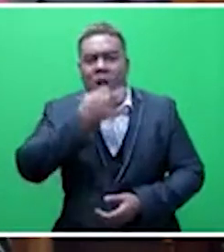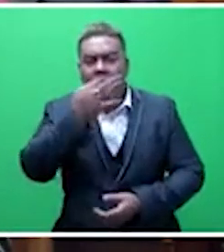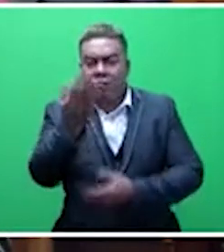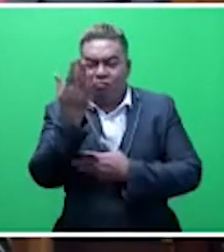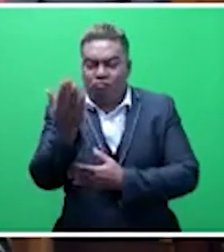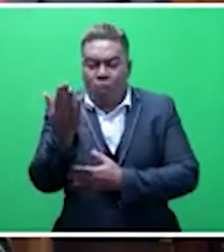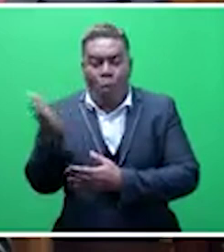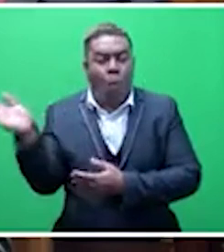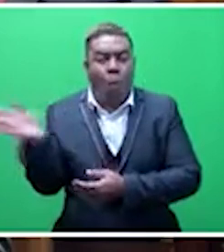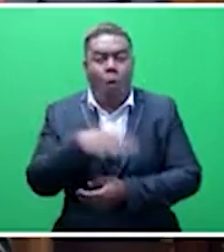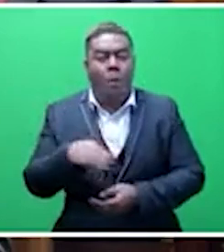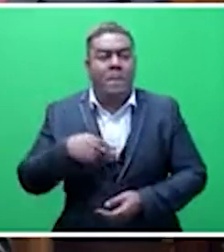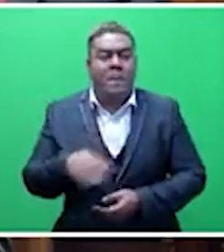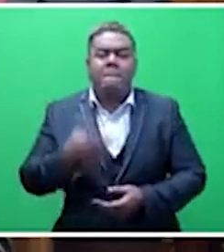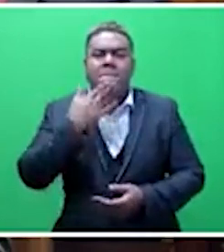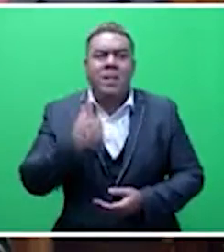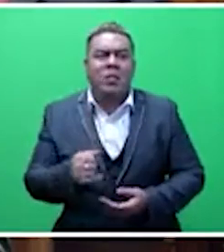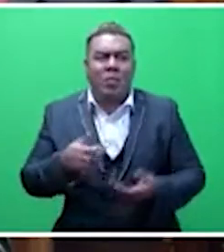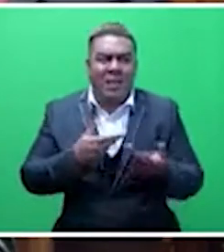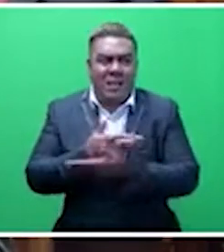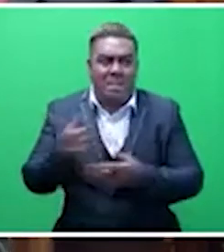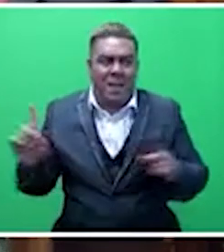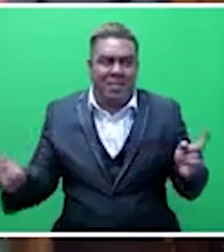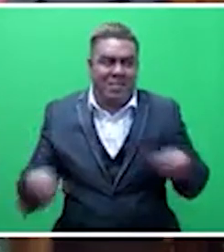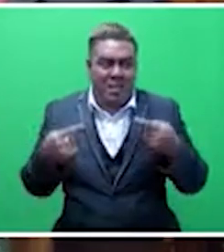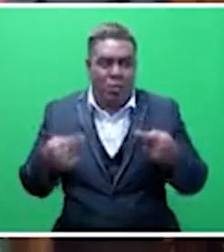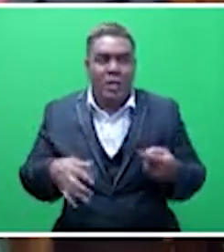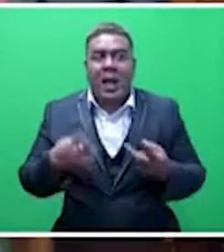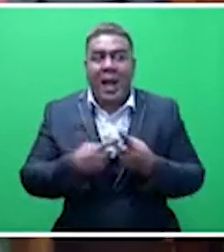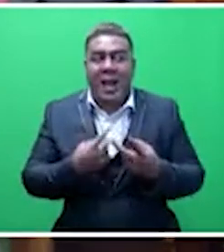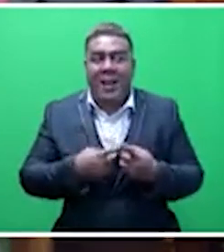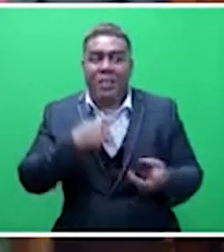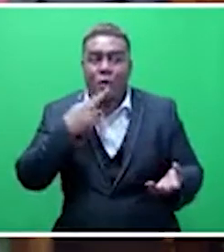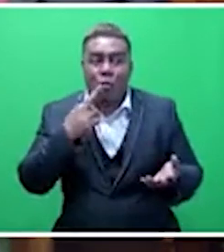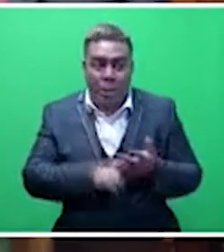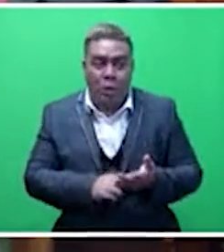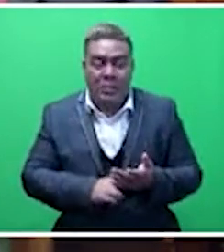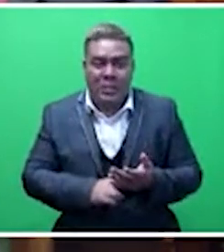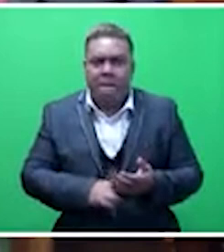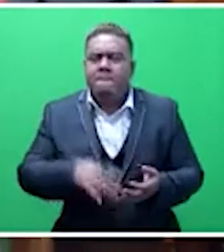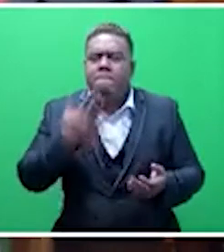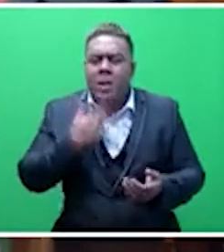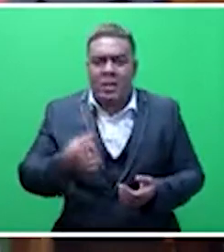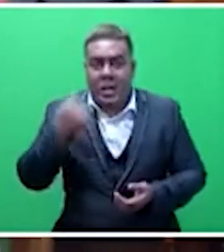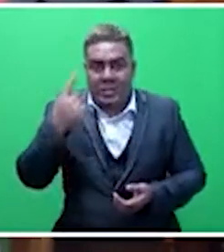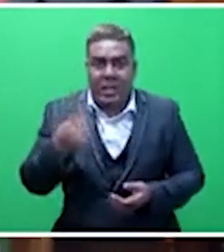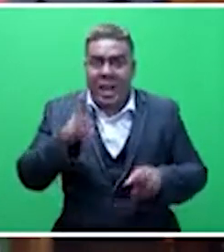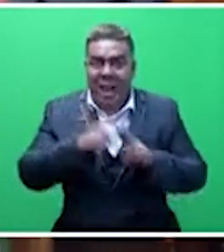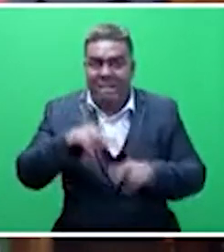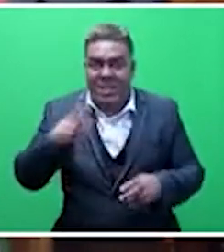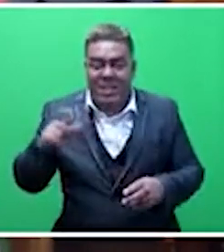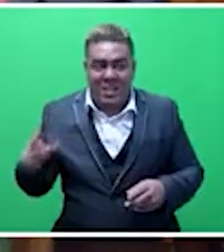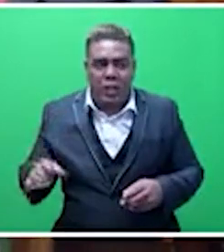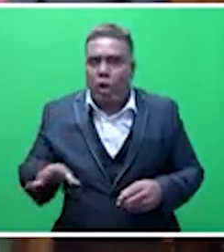all members to be able to please, when they debate this, we're going to debate another report, please understand the report you're debating. FCCC is